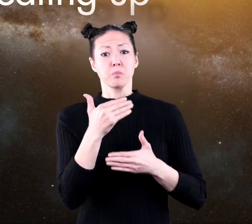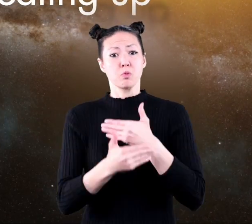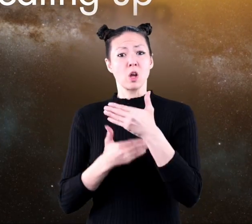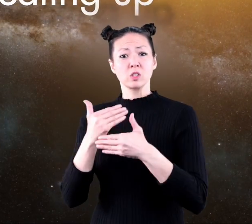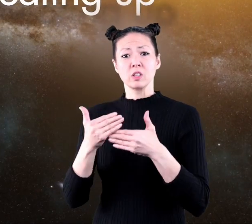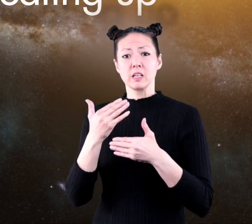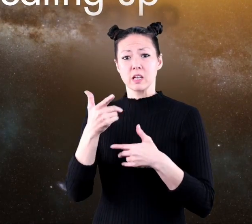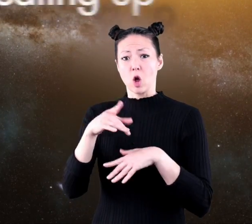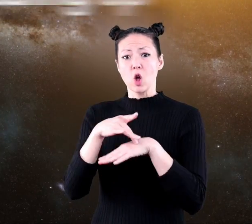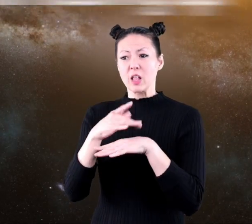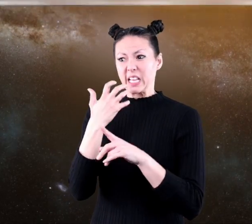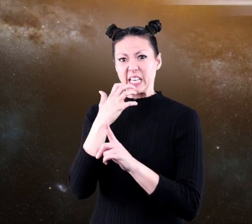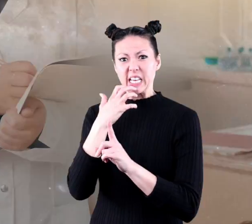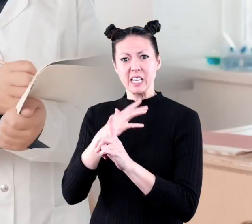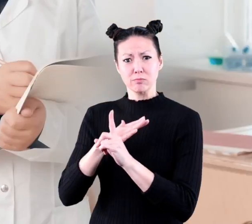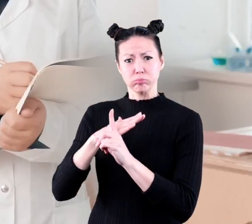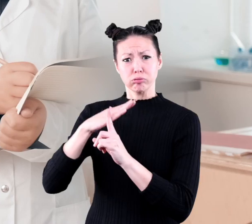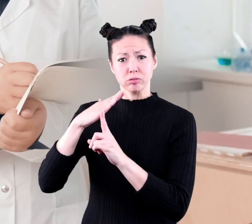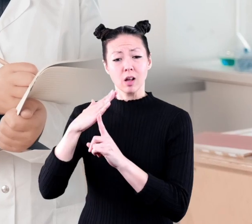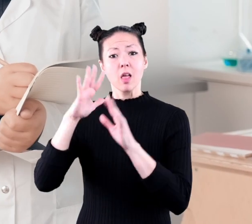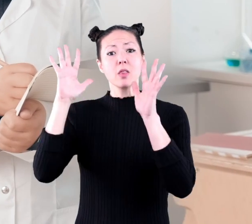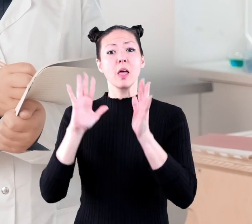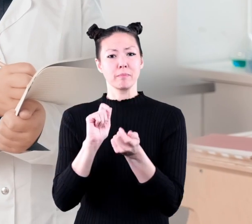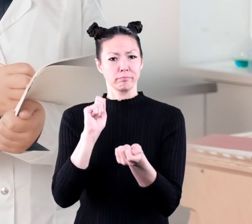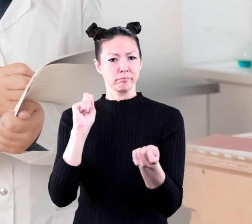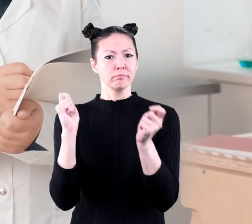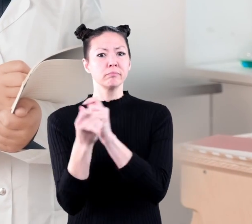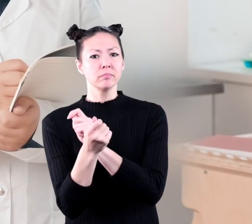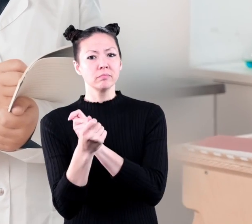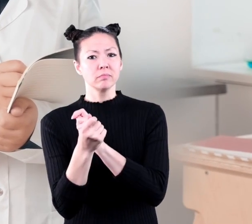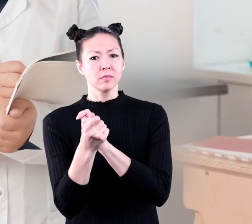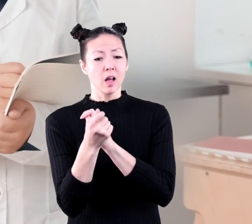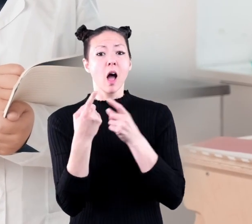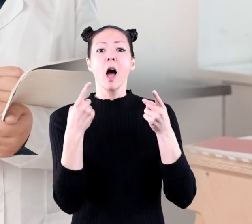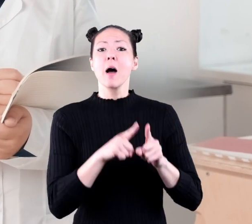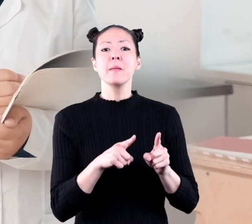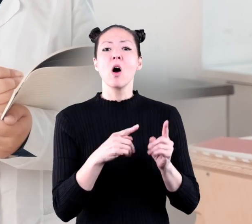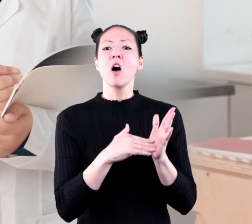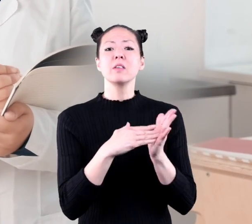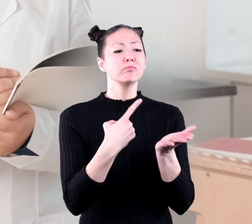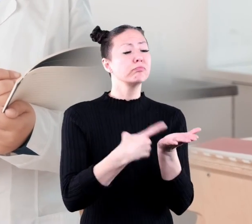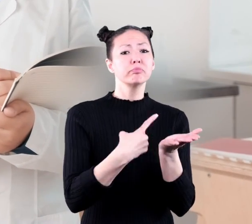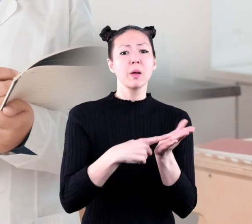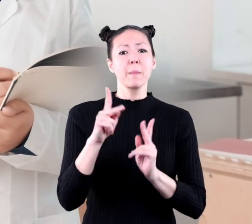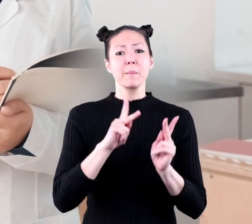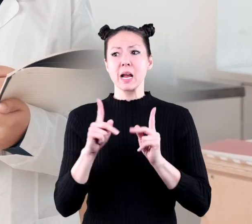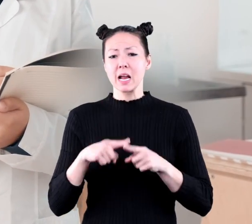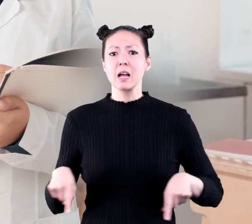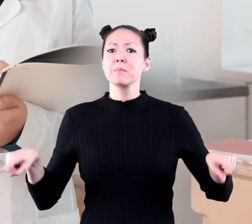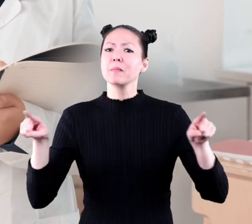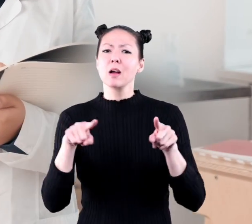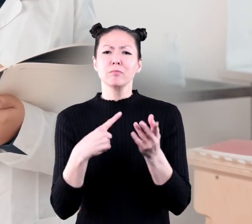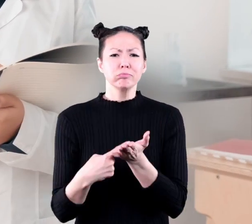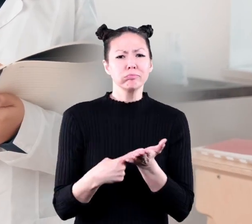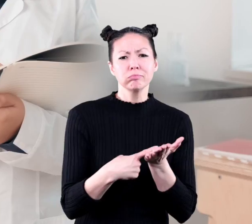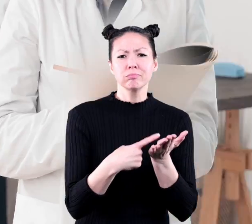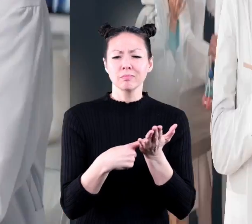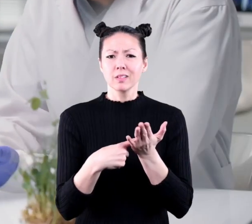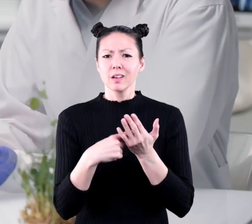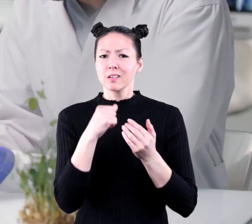Earth heating up. Climate change and the weather are subjects that are often discussed by many people.